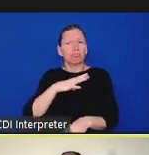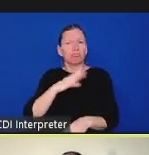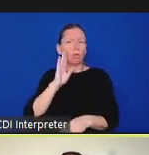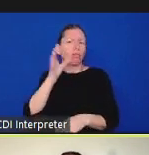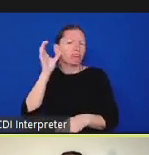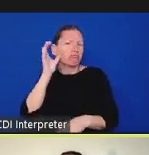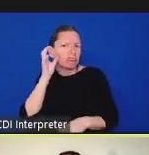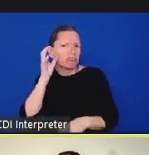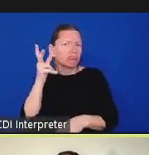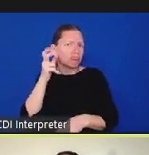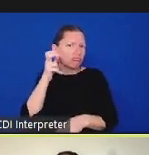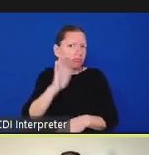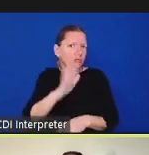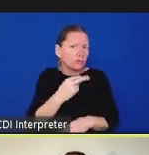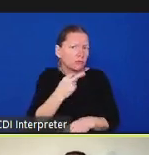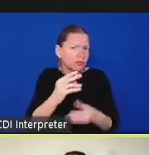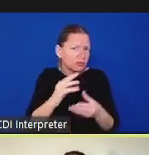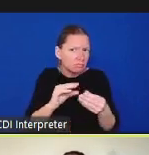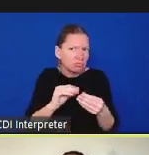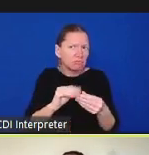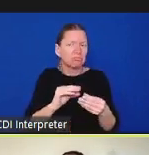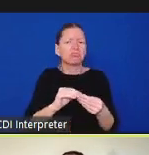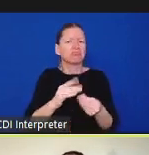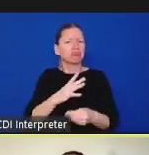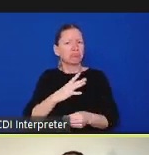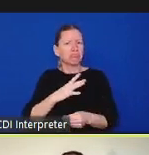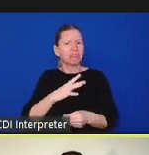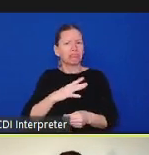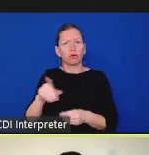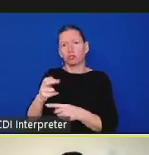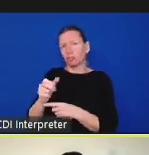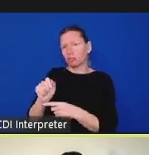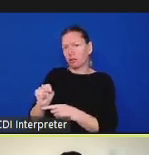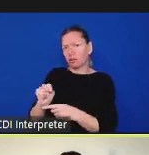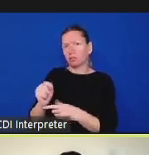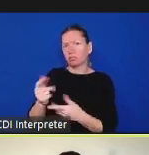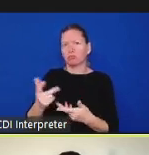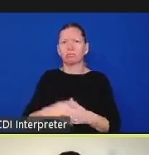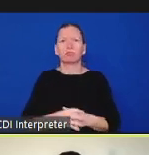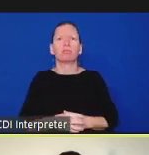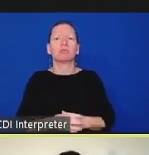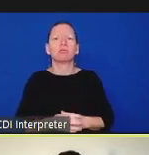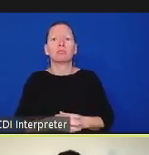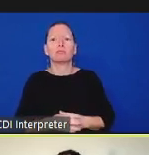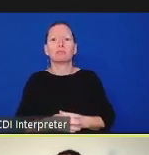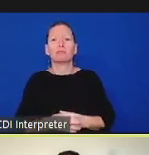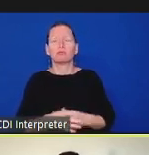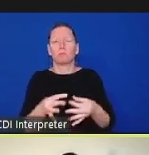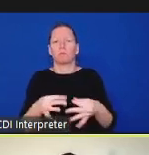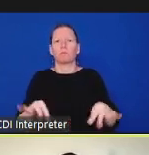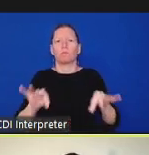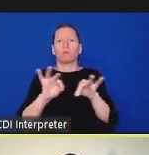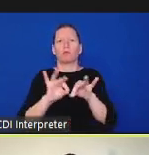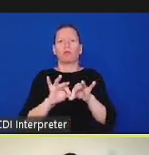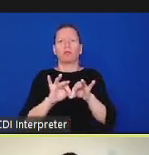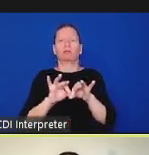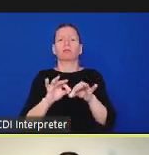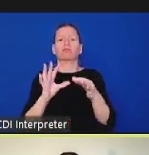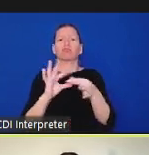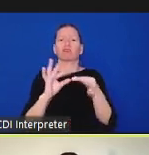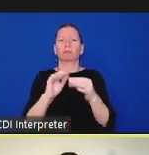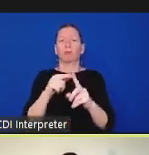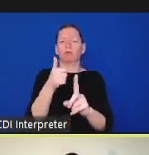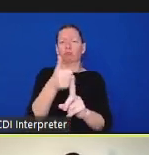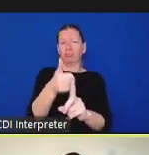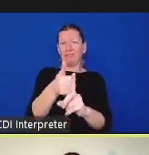speak for yourselves and not for others um i understand i think we hope we all understand that there are